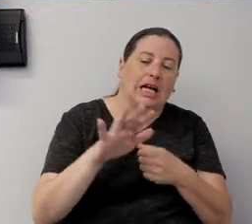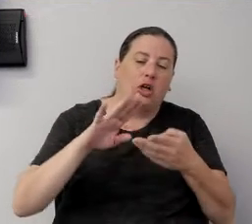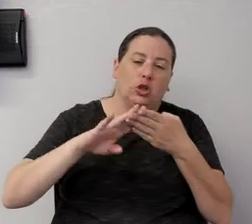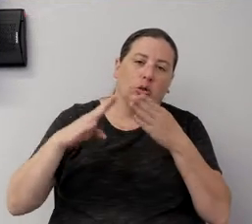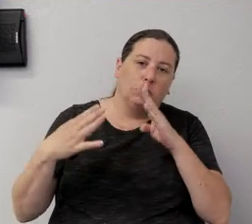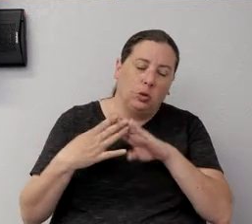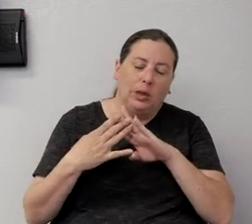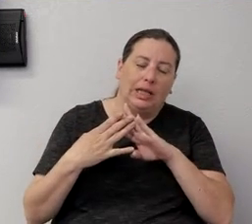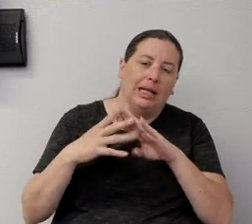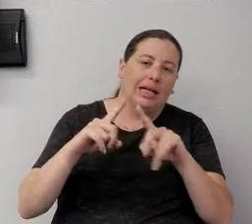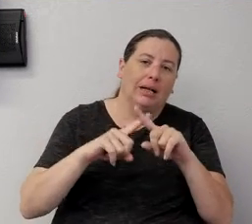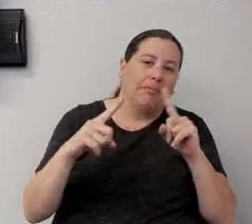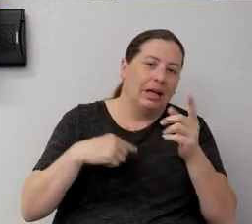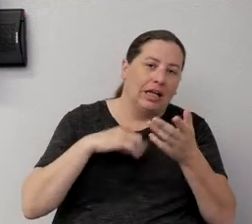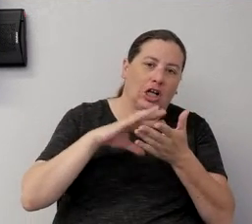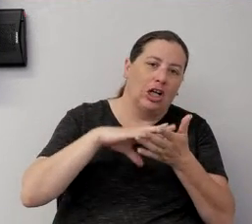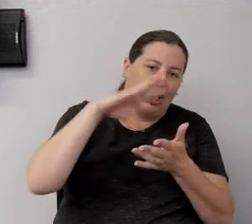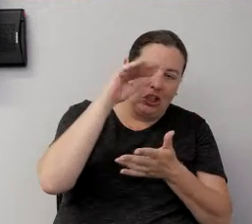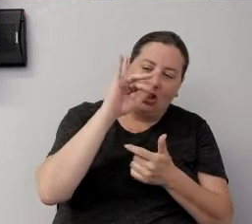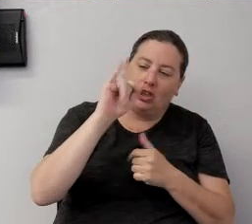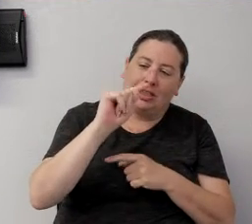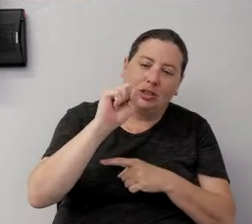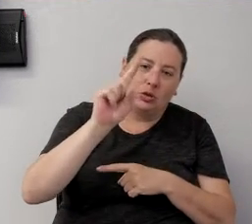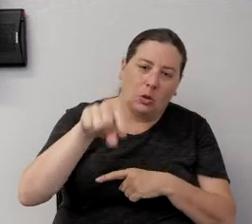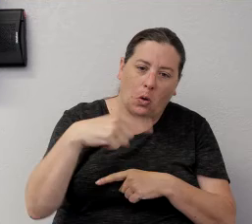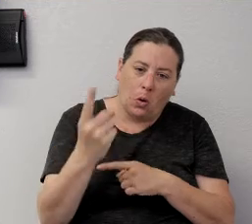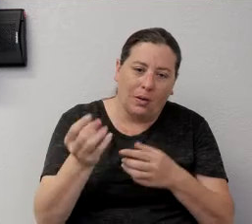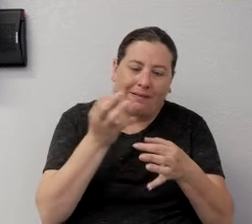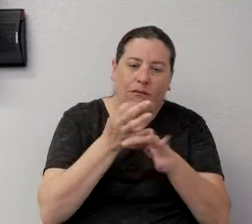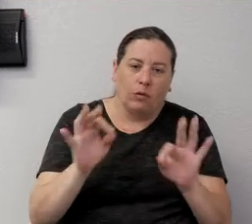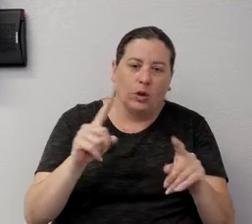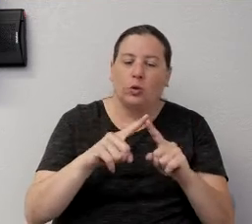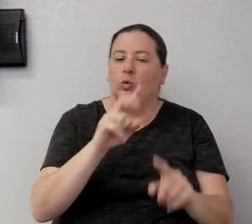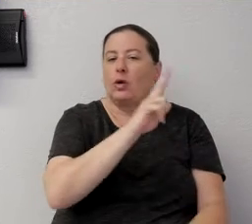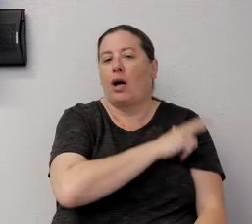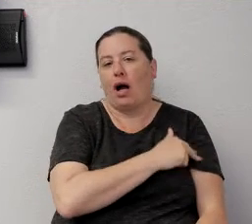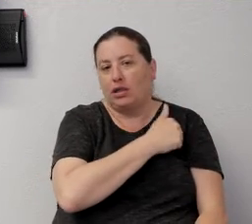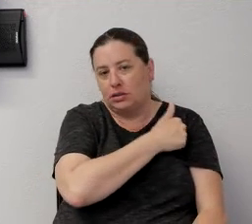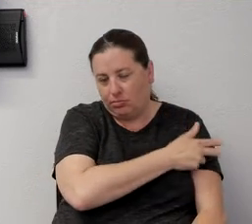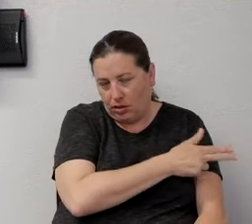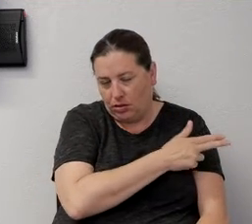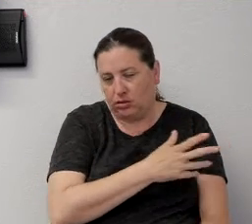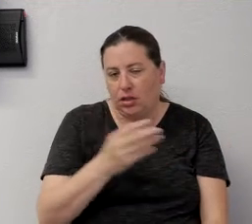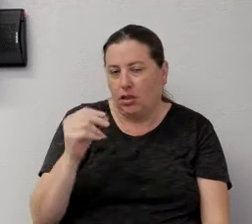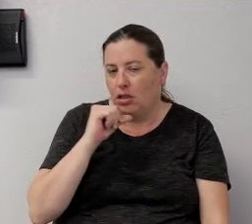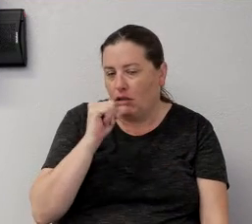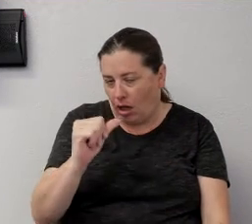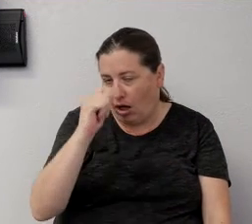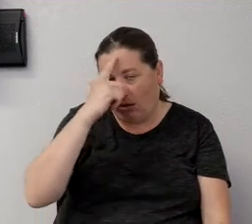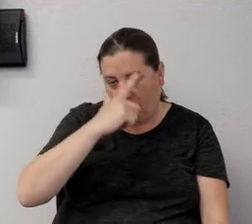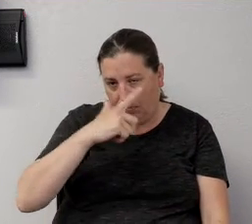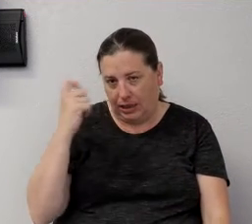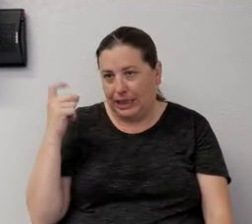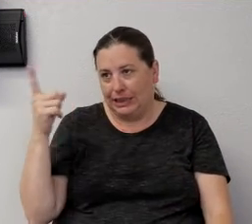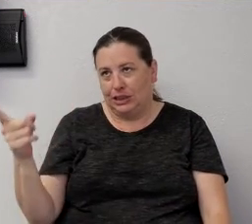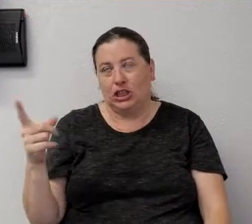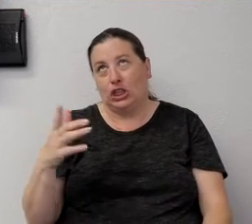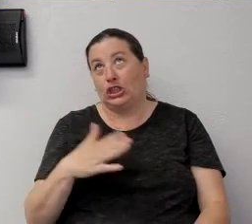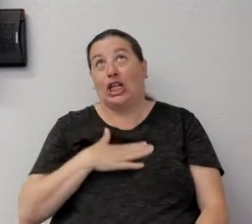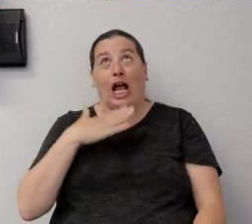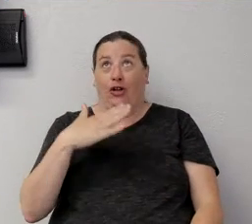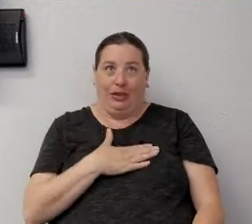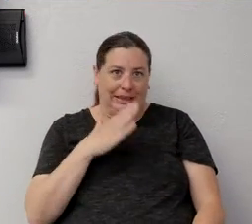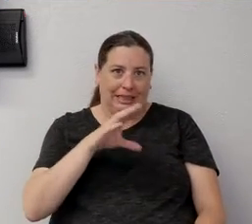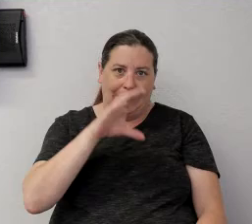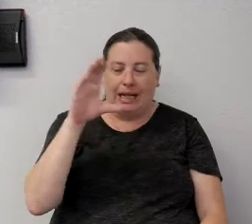population. But I learned it's only free to hospitals. And not because they're just such a generous company,